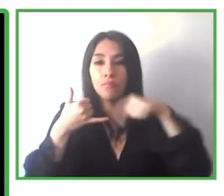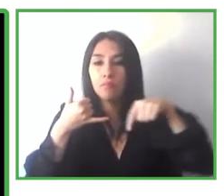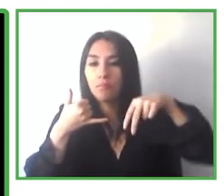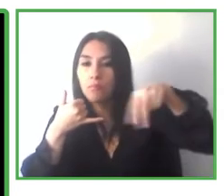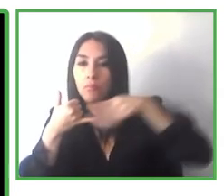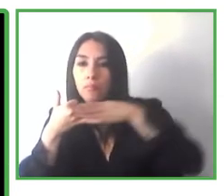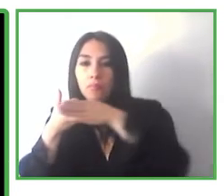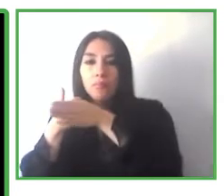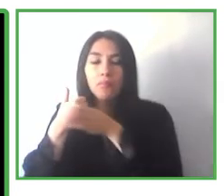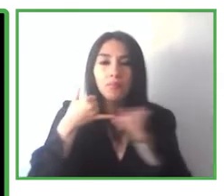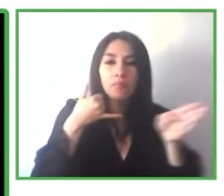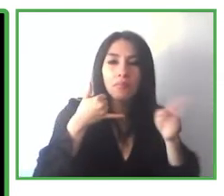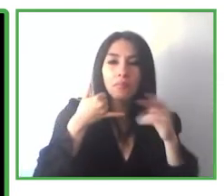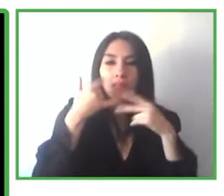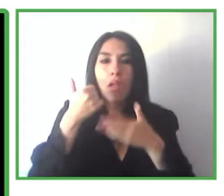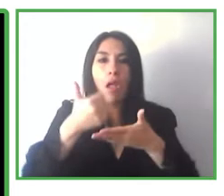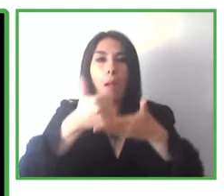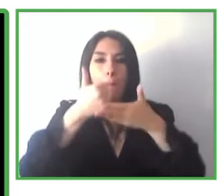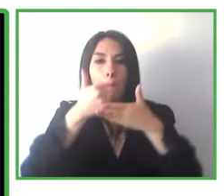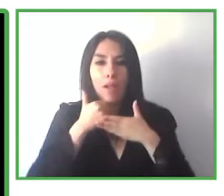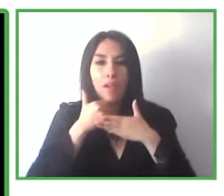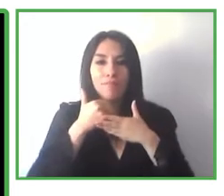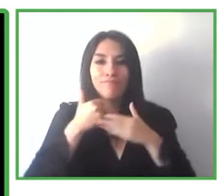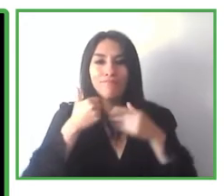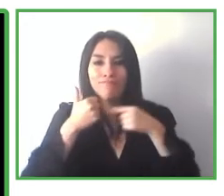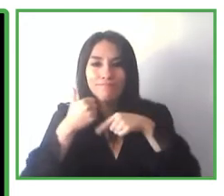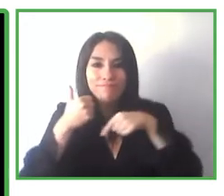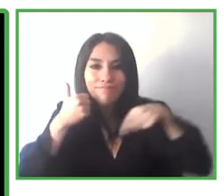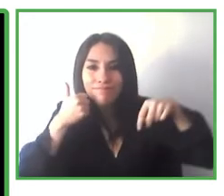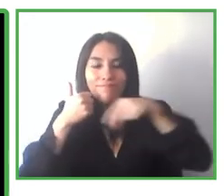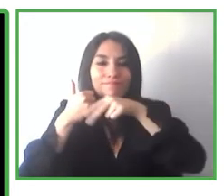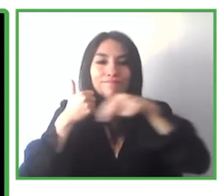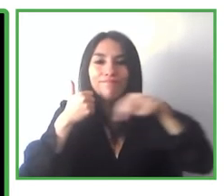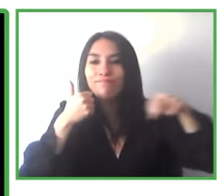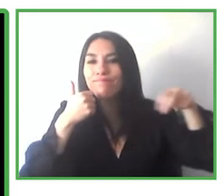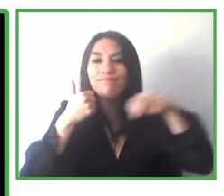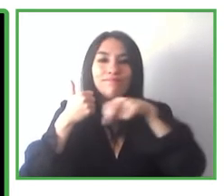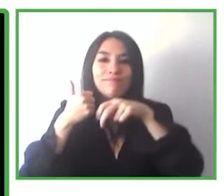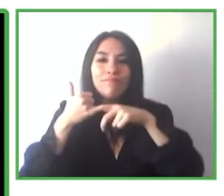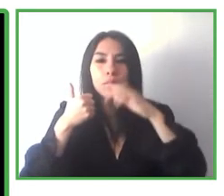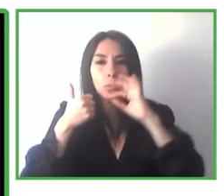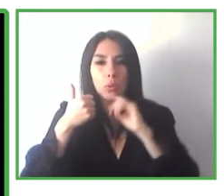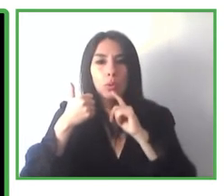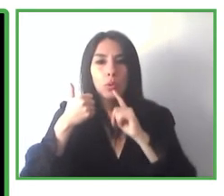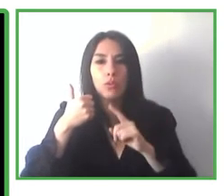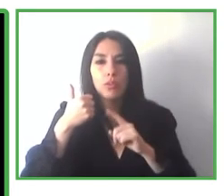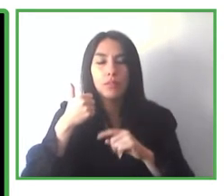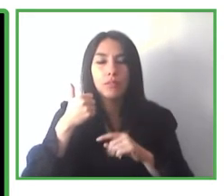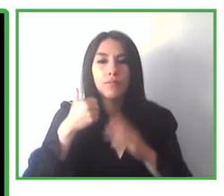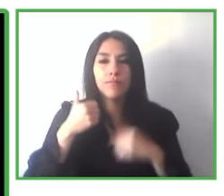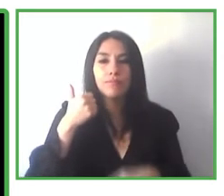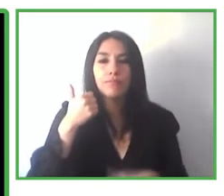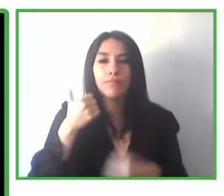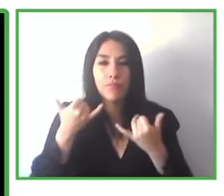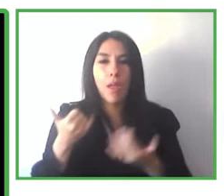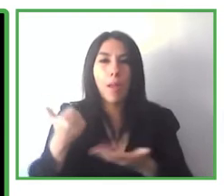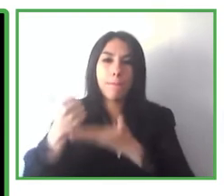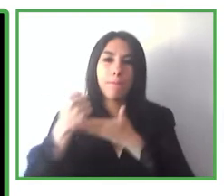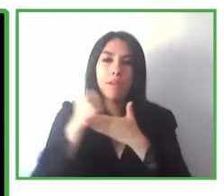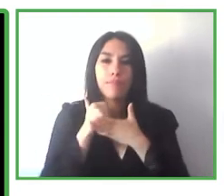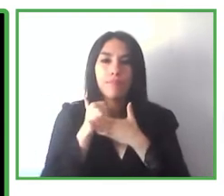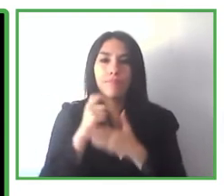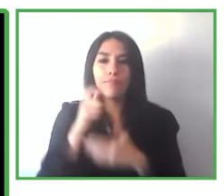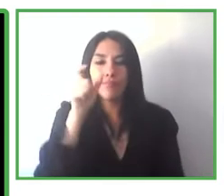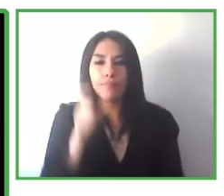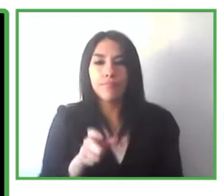position. This allows the person with a visual impairment to find the element, that bus